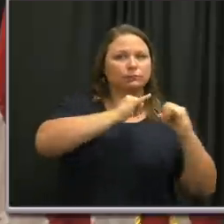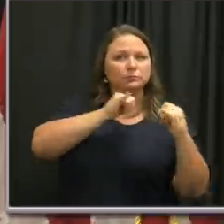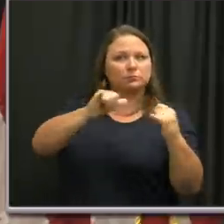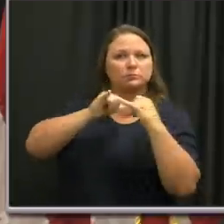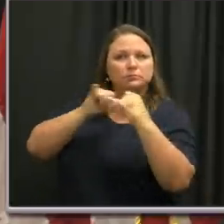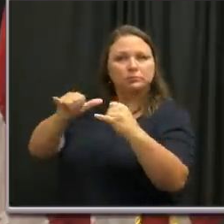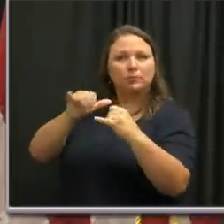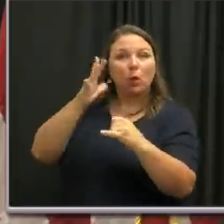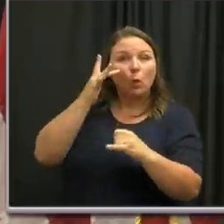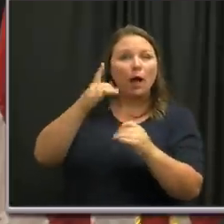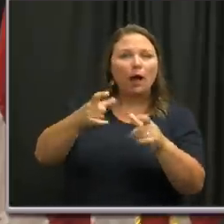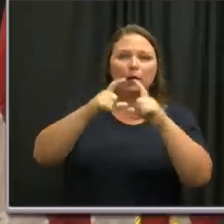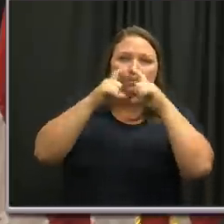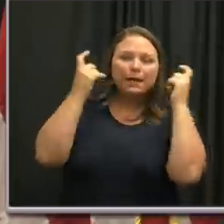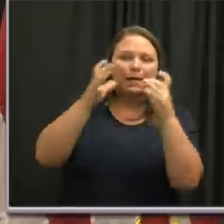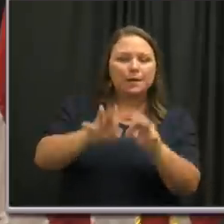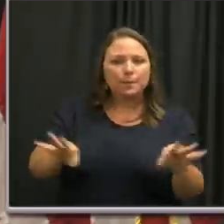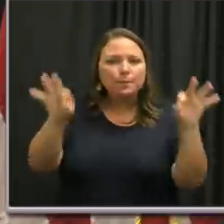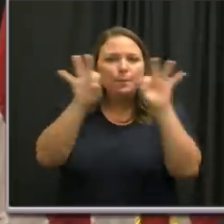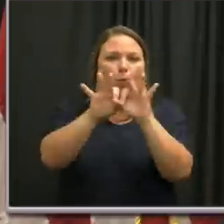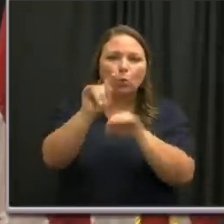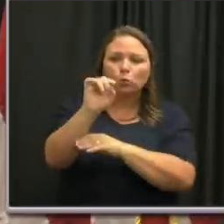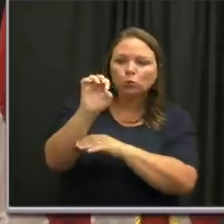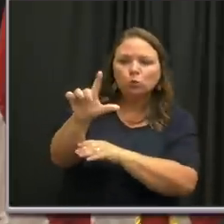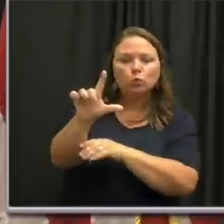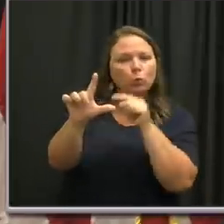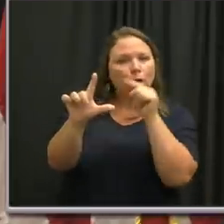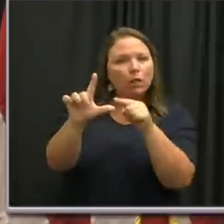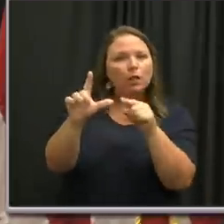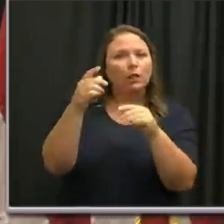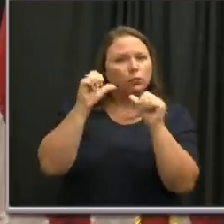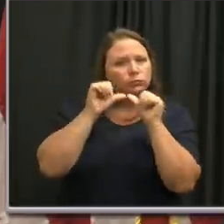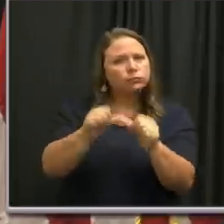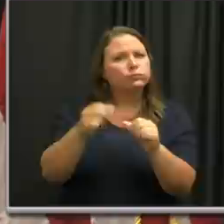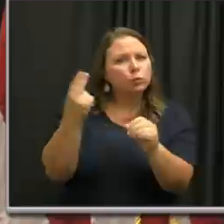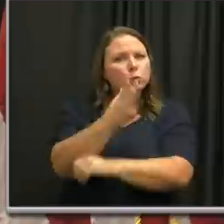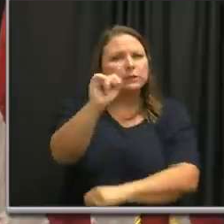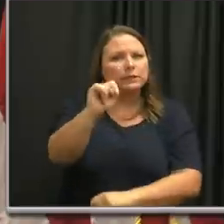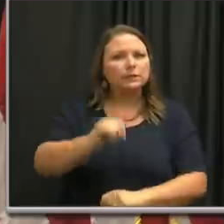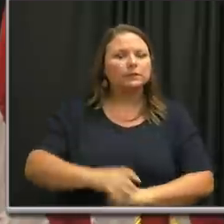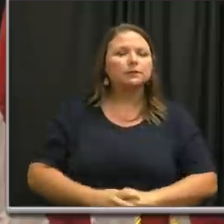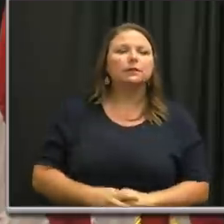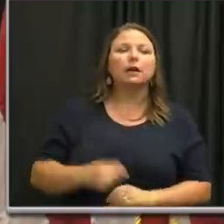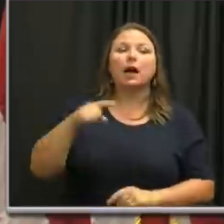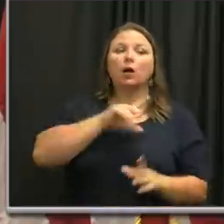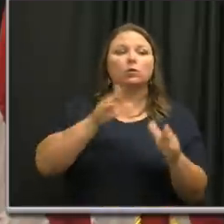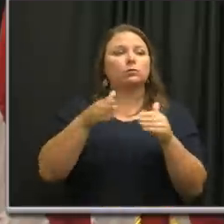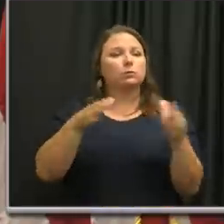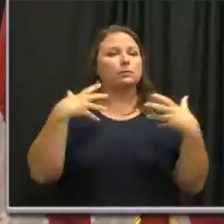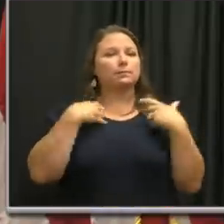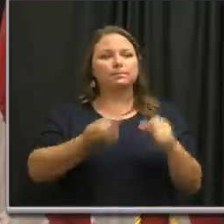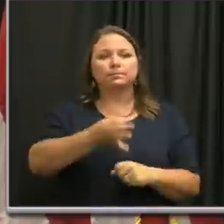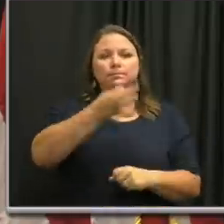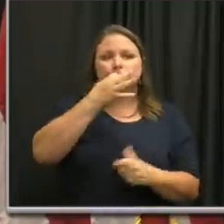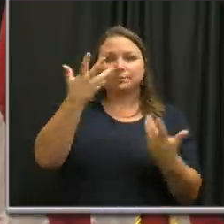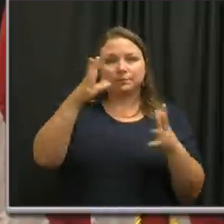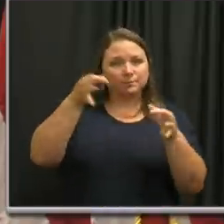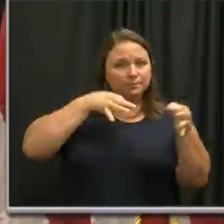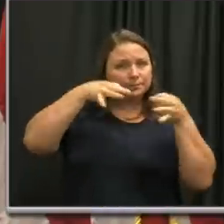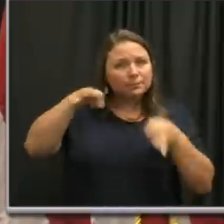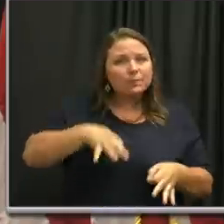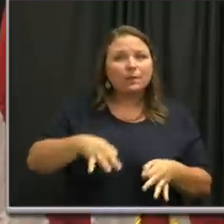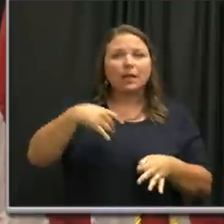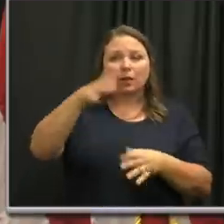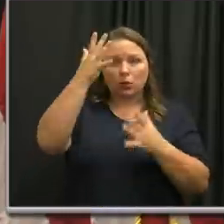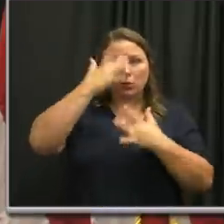Masks are an important tool. Let's use them. Now, our public health experts have made it clear that the coronavirus will